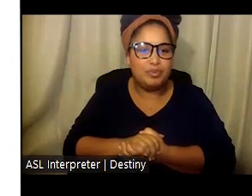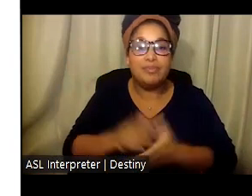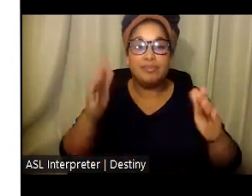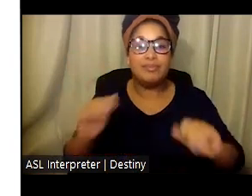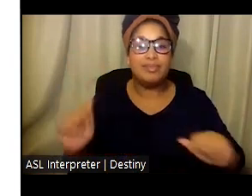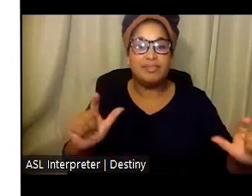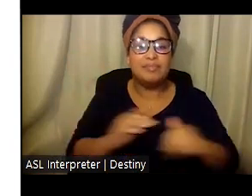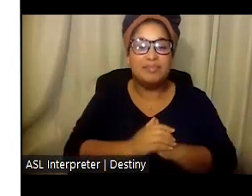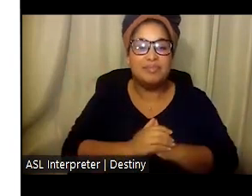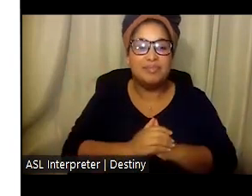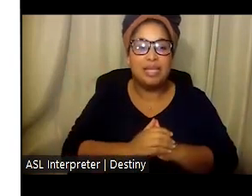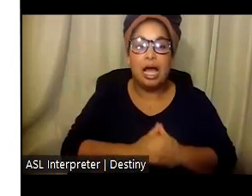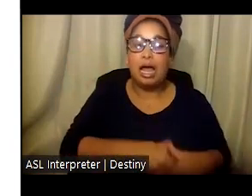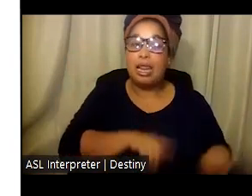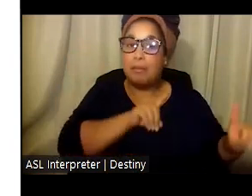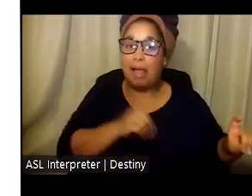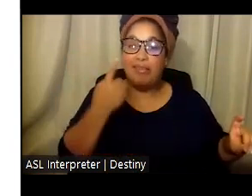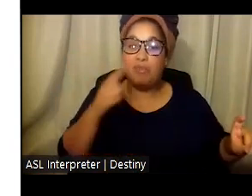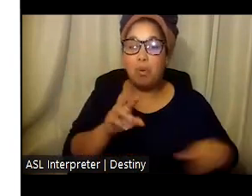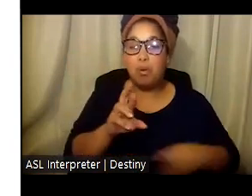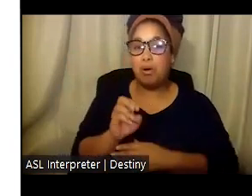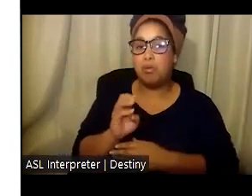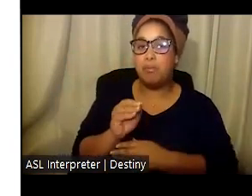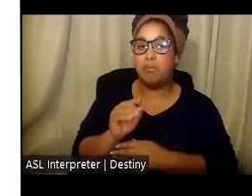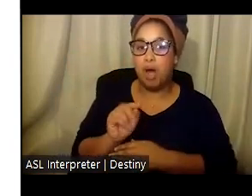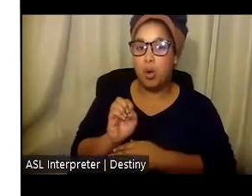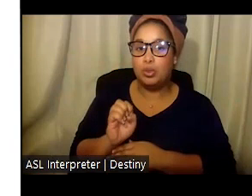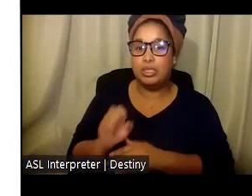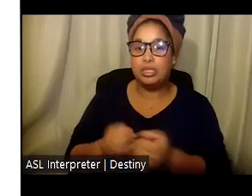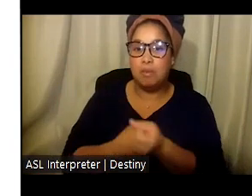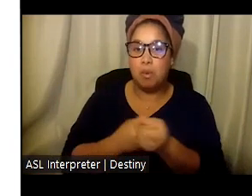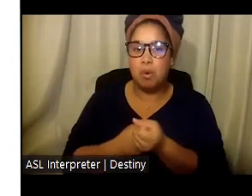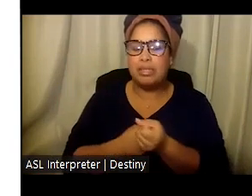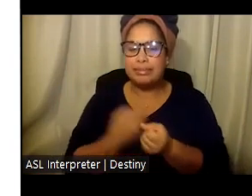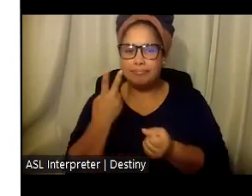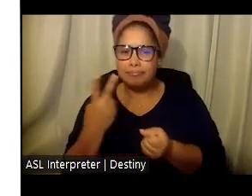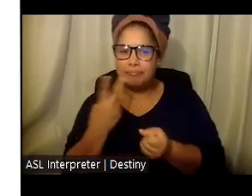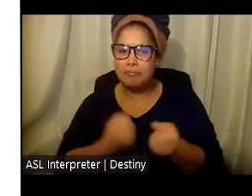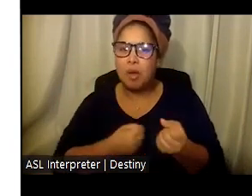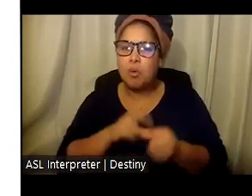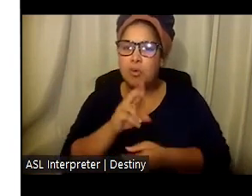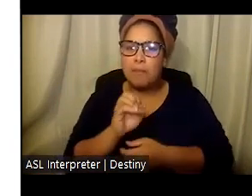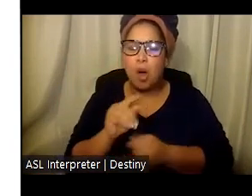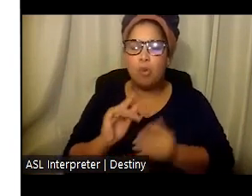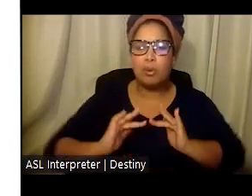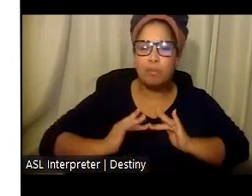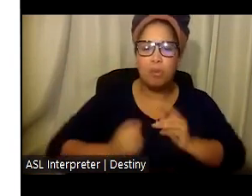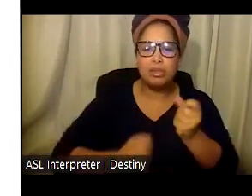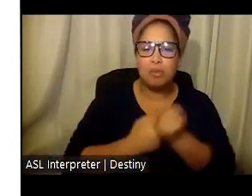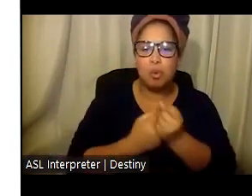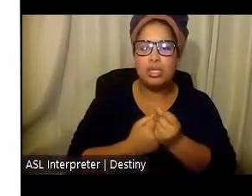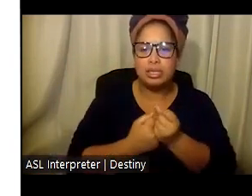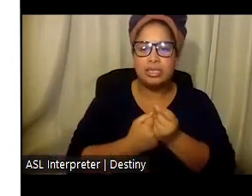The pilot for remote supports is intended to test the feasibility of remote supports provided to individuals using